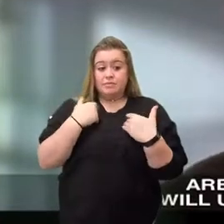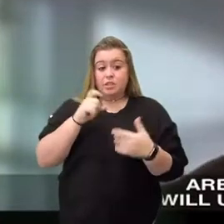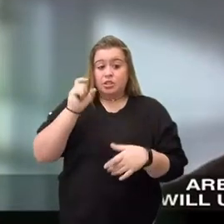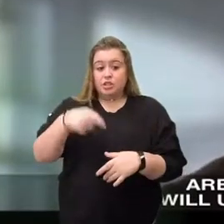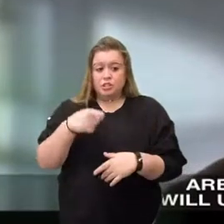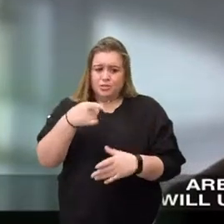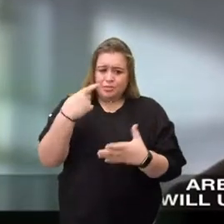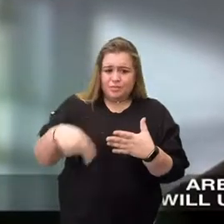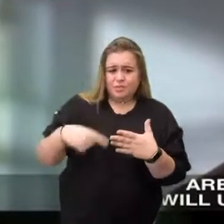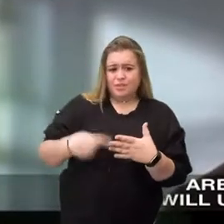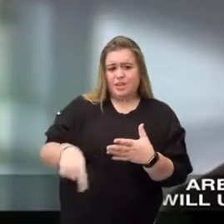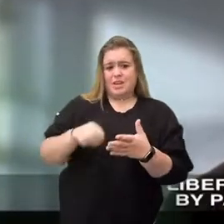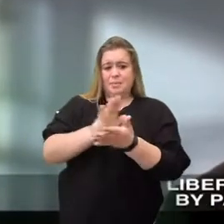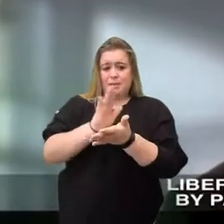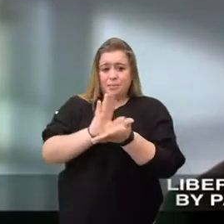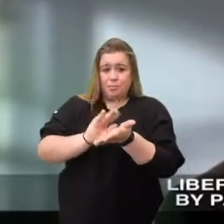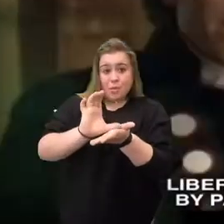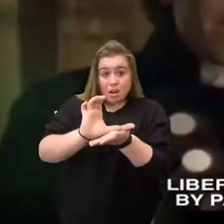will use up too much paper?